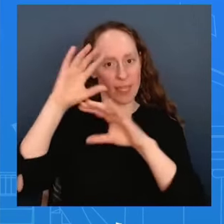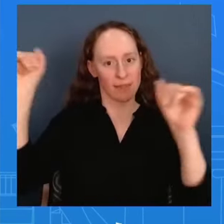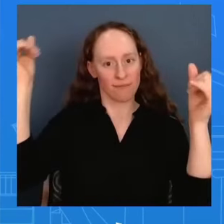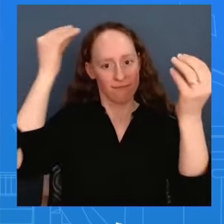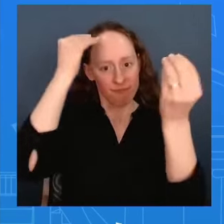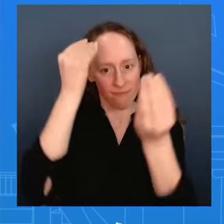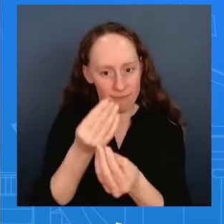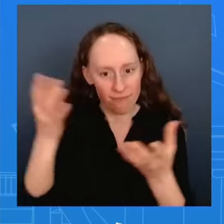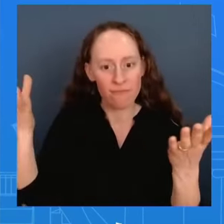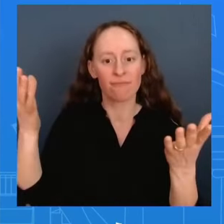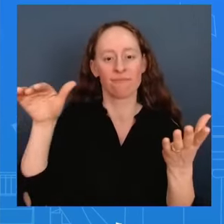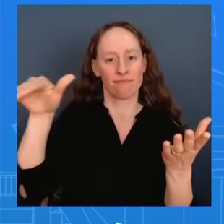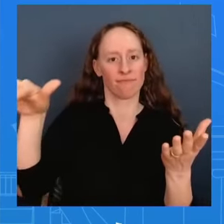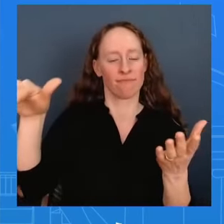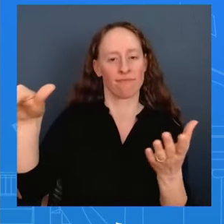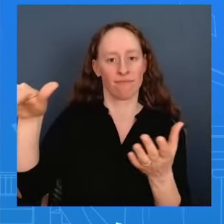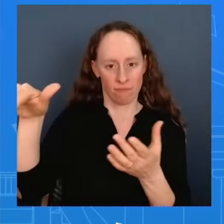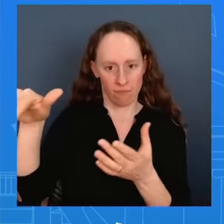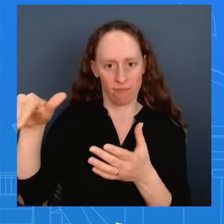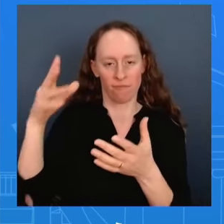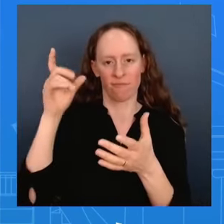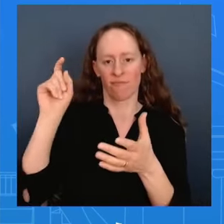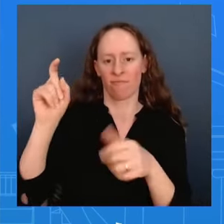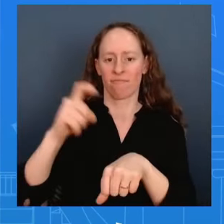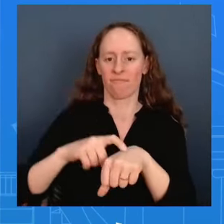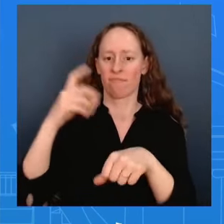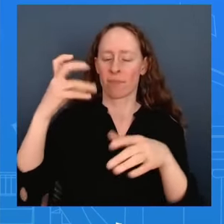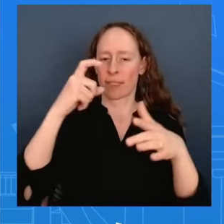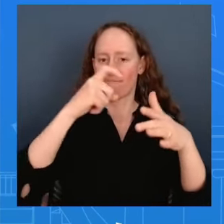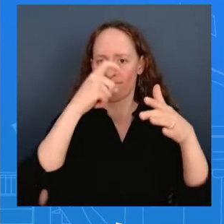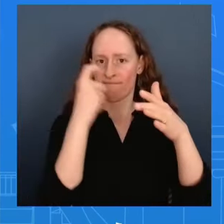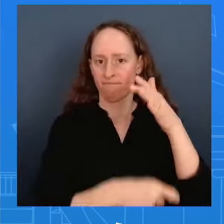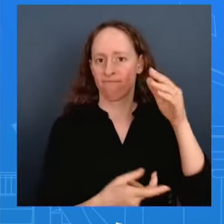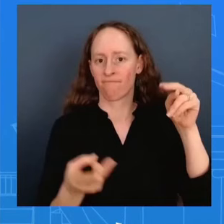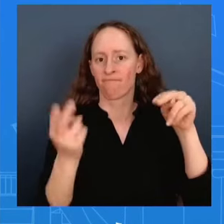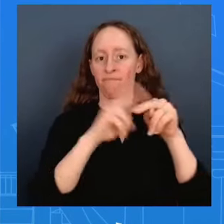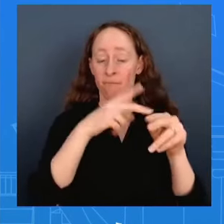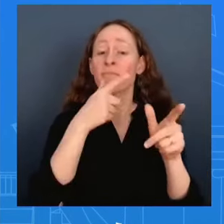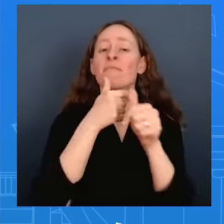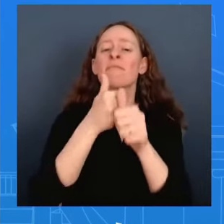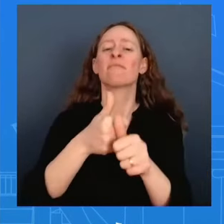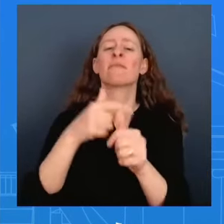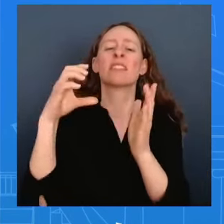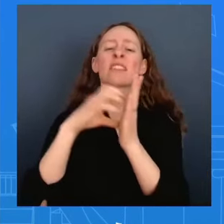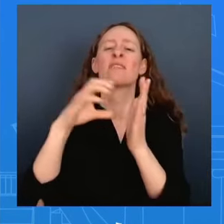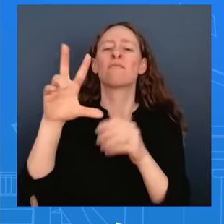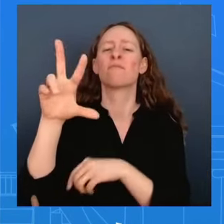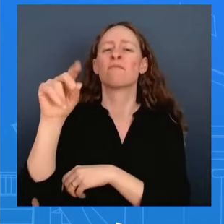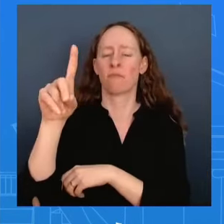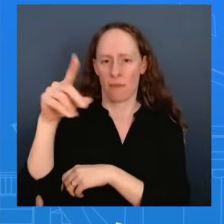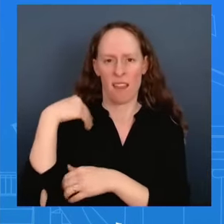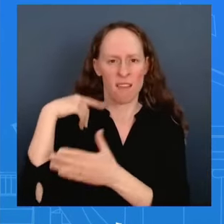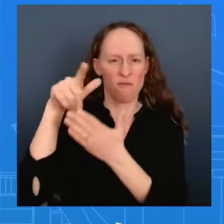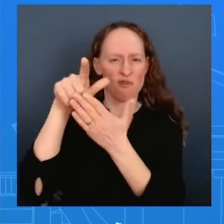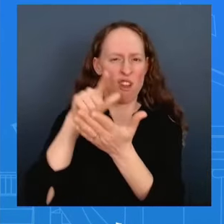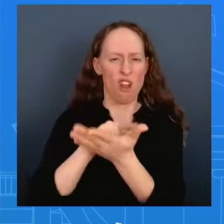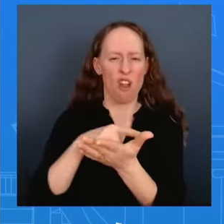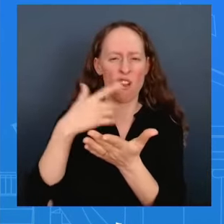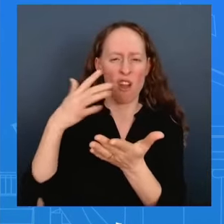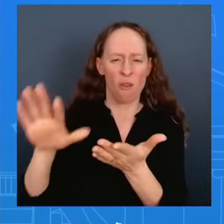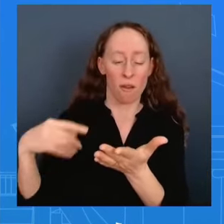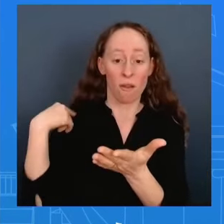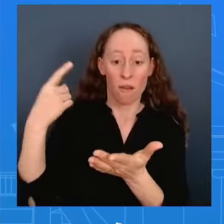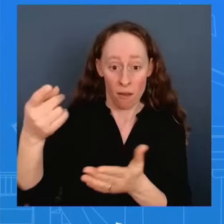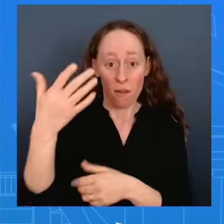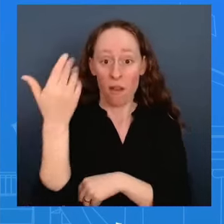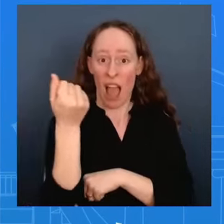301 of the trade act of 1974 on 18 billion dollars of imports from china this action